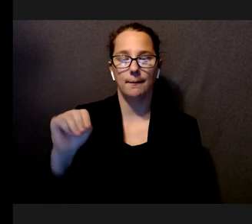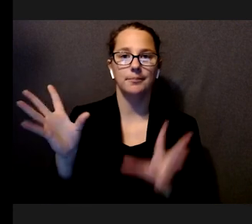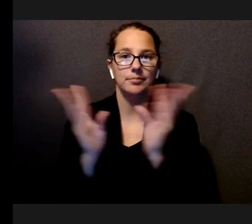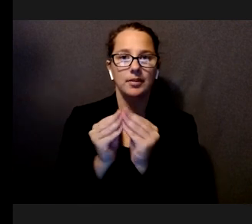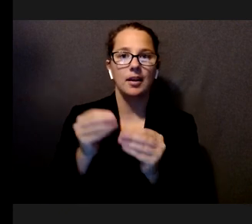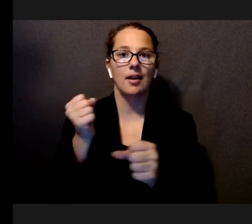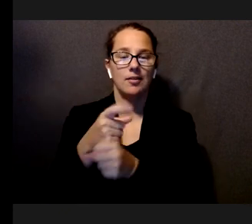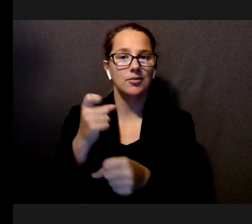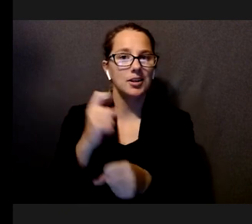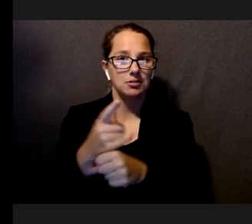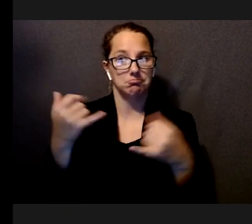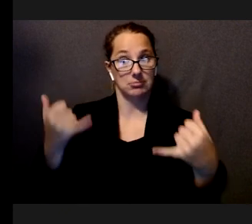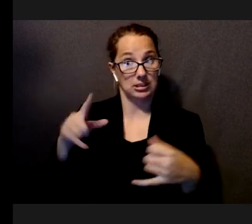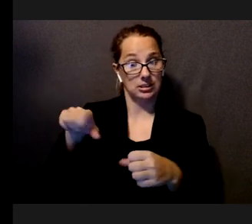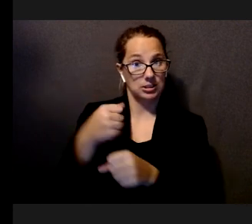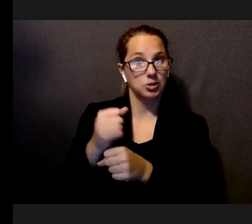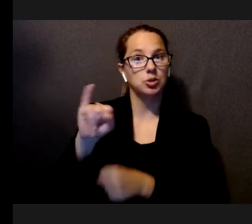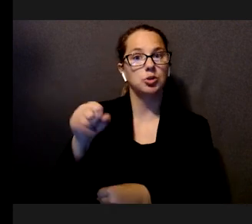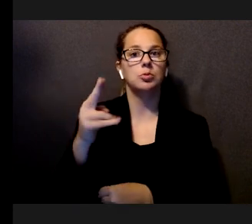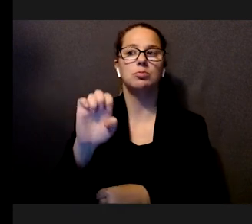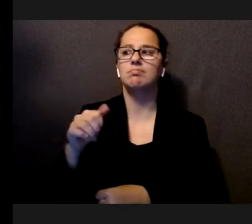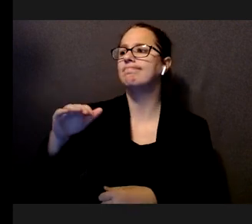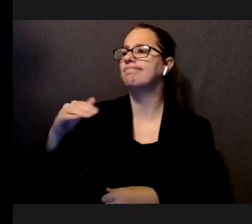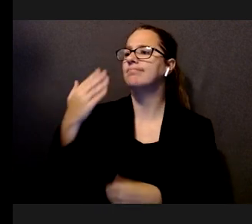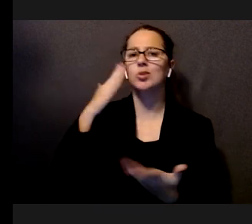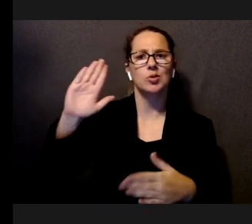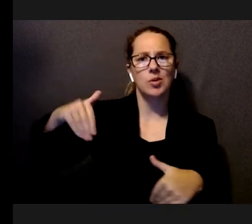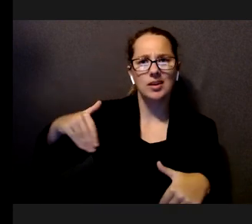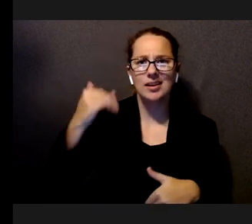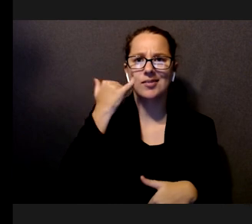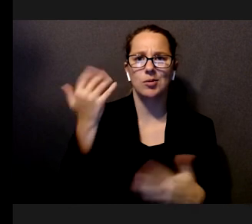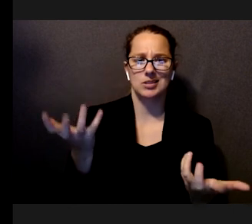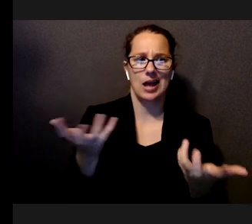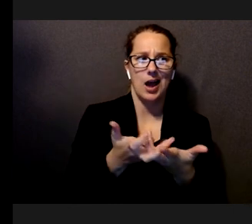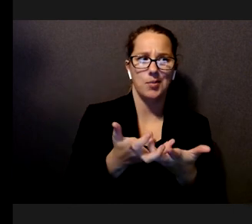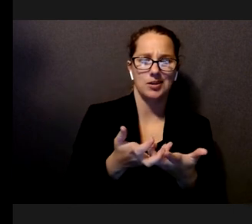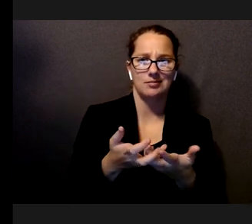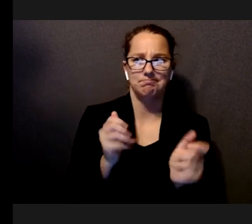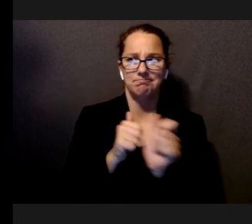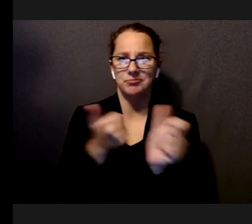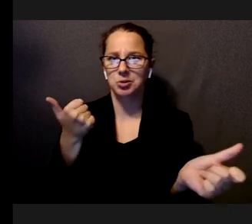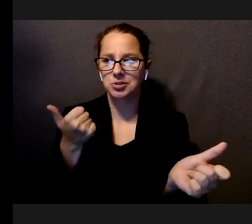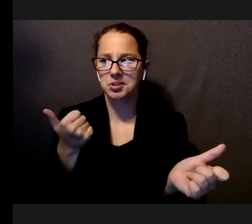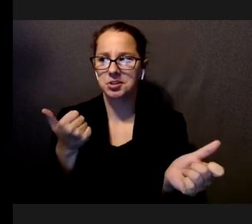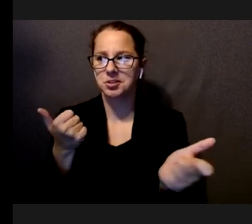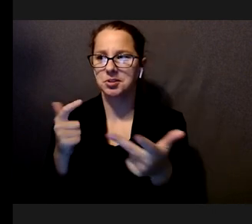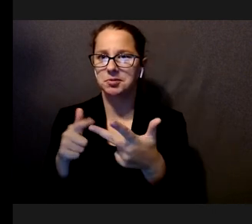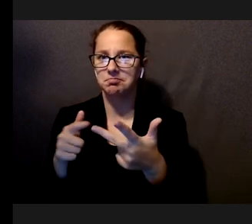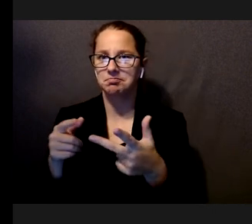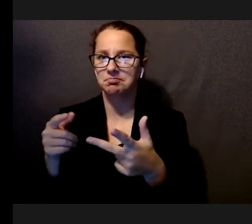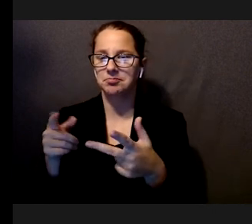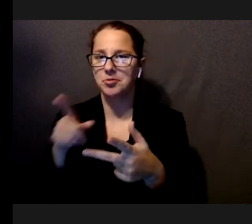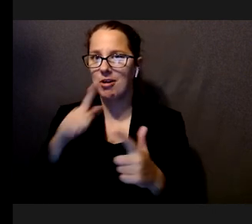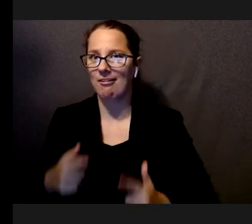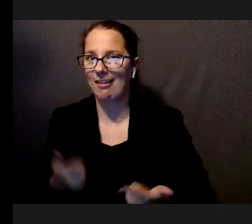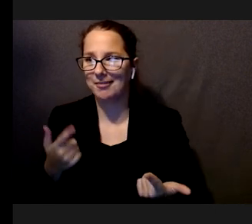it's coming in June, and we are currently trying to figure out whether it will be hybrid or in-person or virtual. So, check